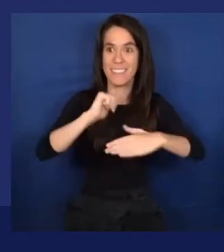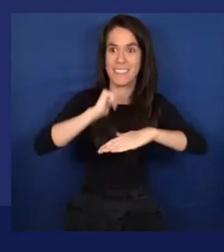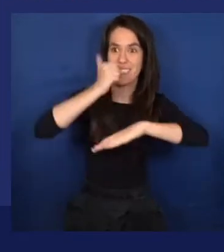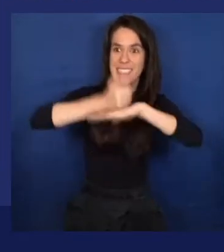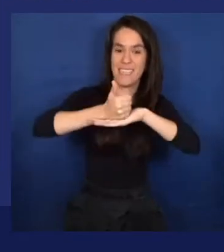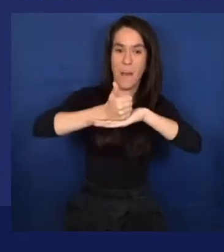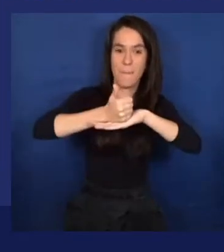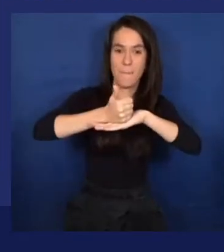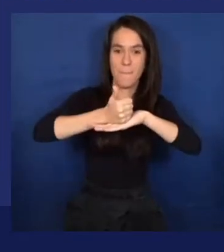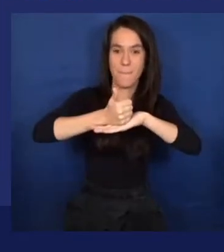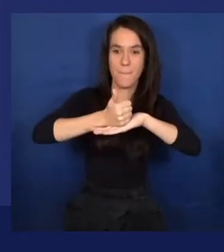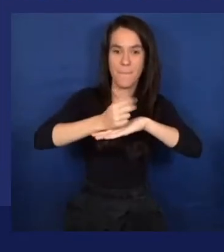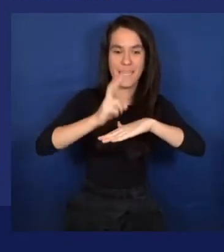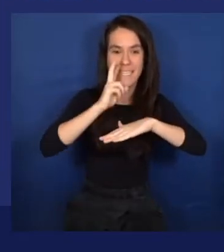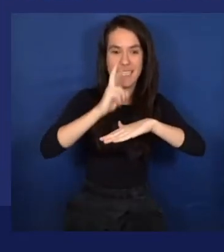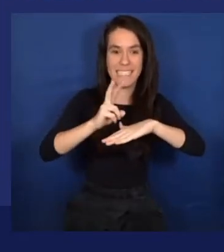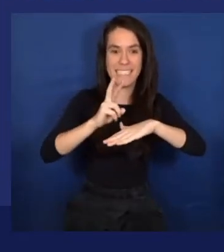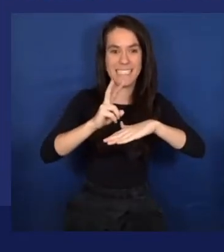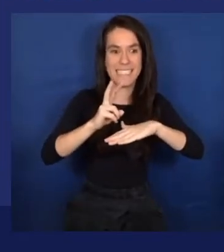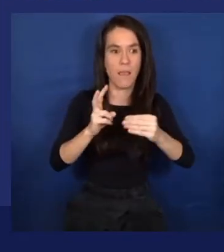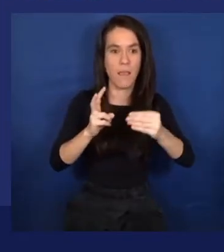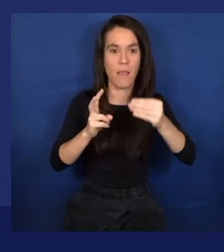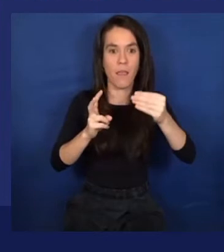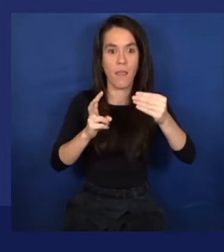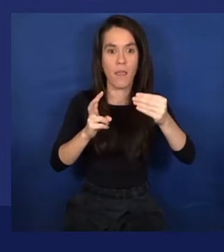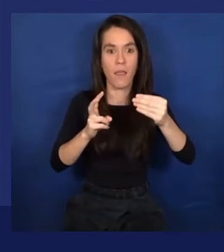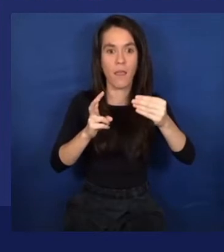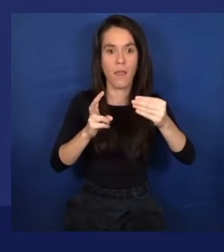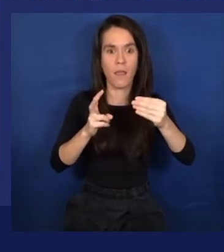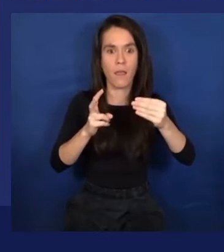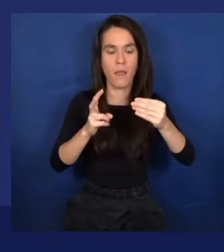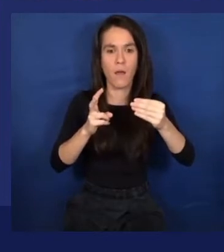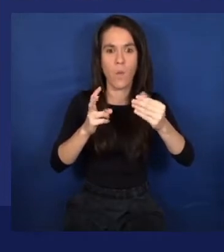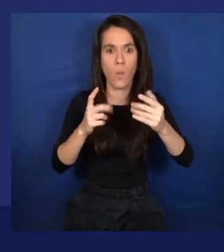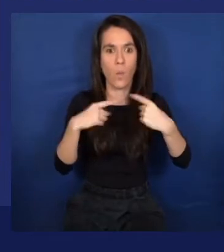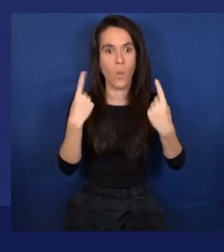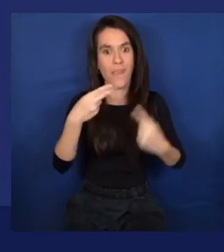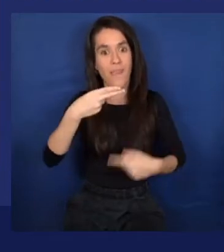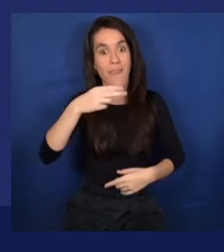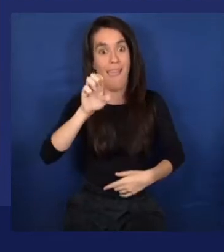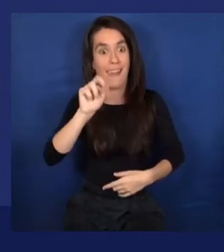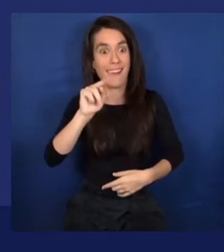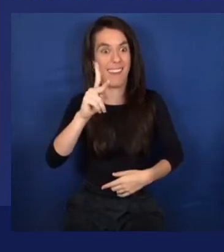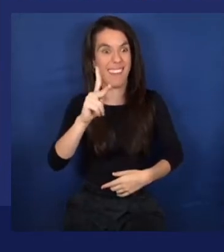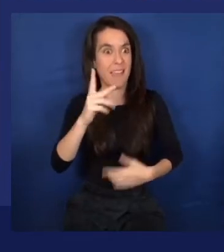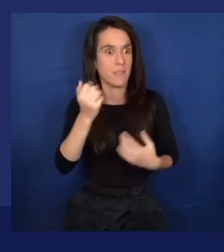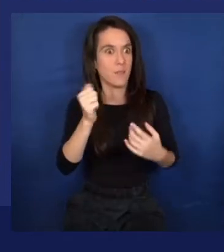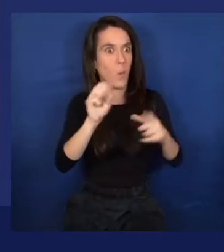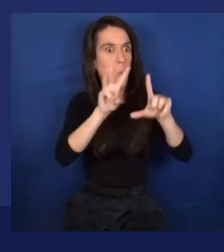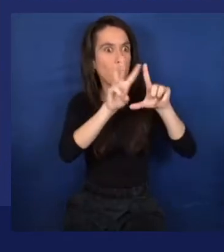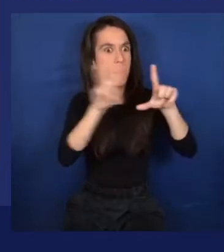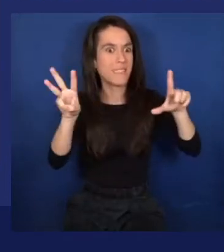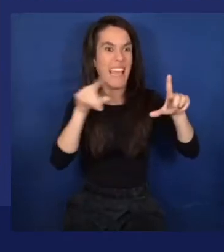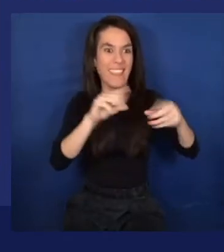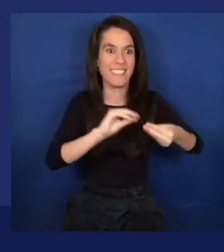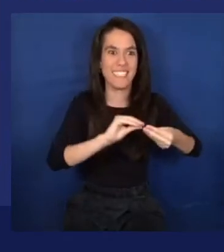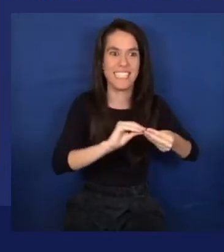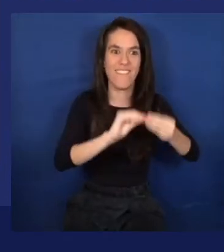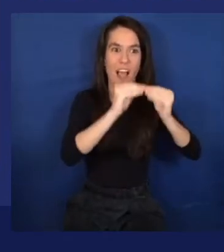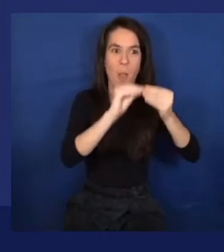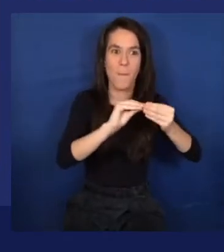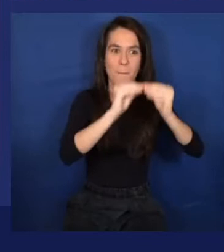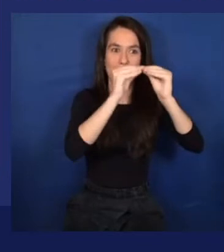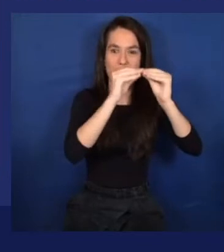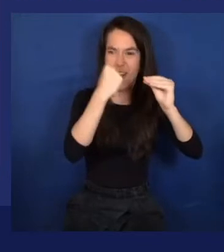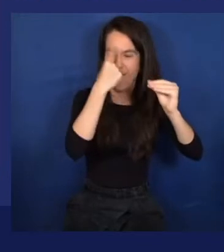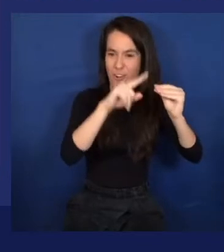just in a few clicks, we're done. And Hank has made a really nice website. It's a developer's guide to Azure AI and